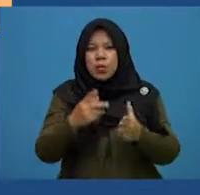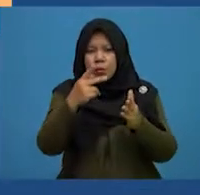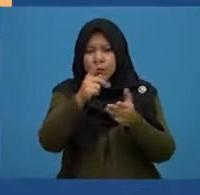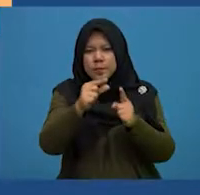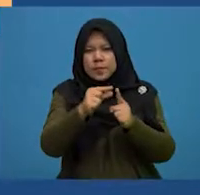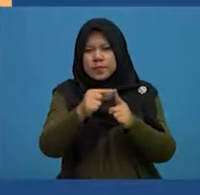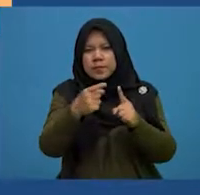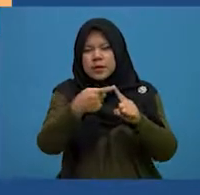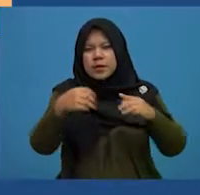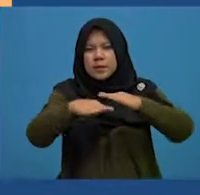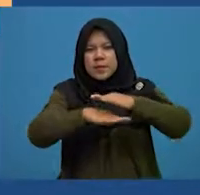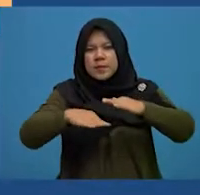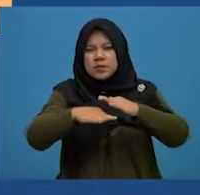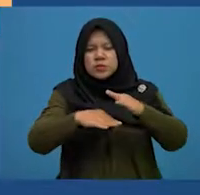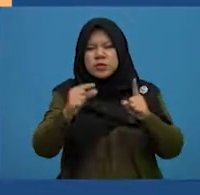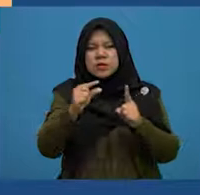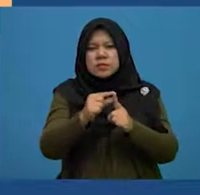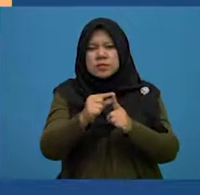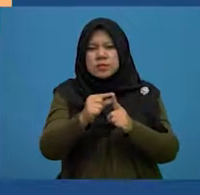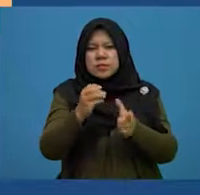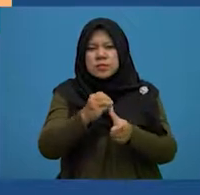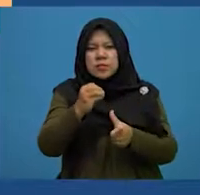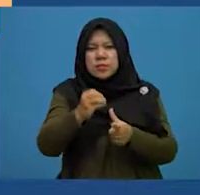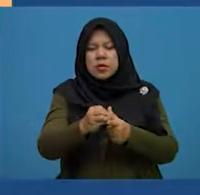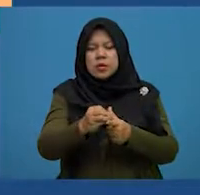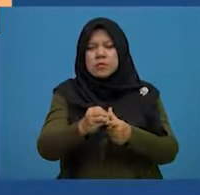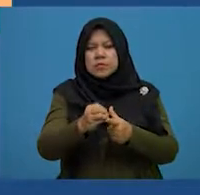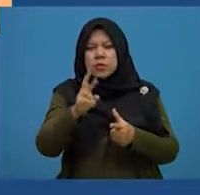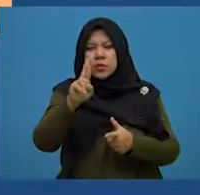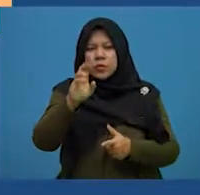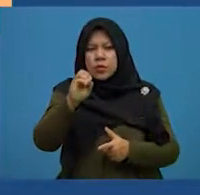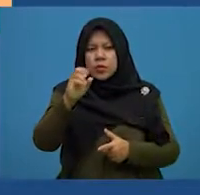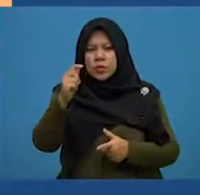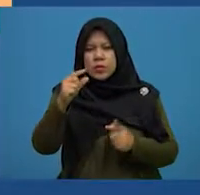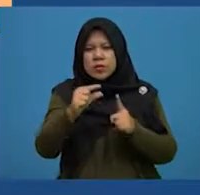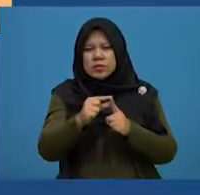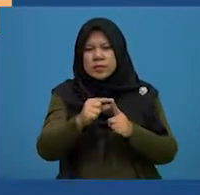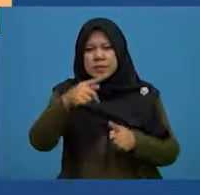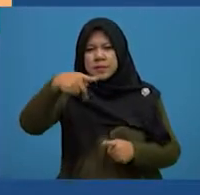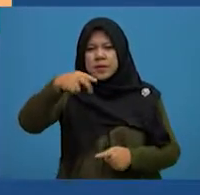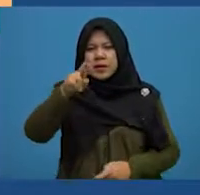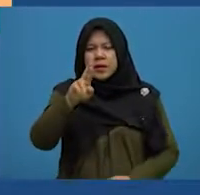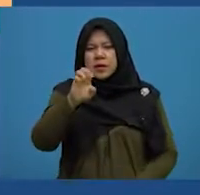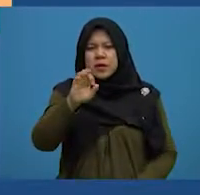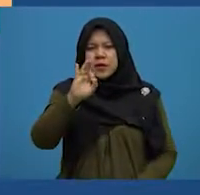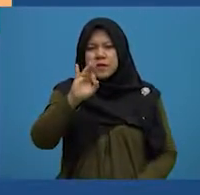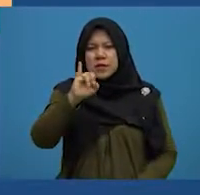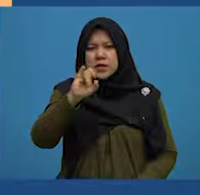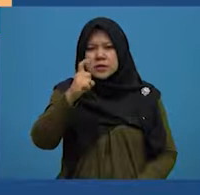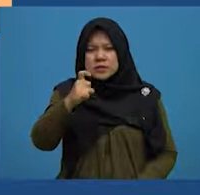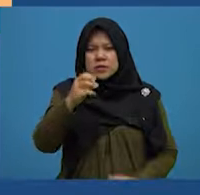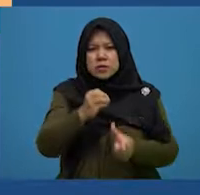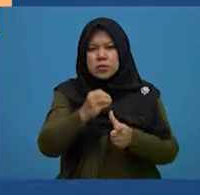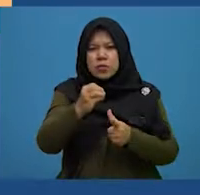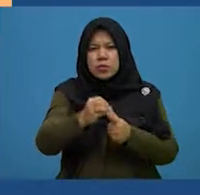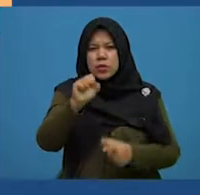word from the base word or root word, prefix or suffix to figure out what